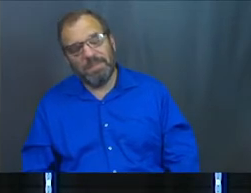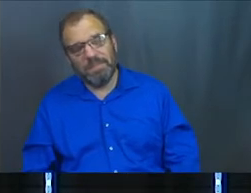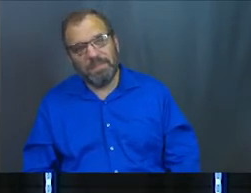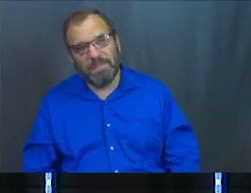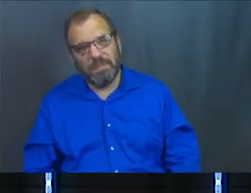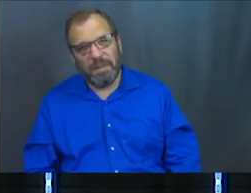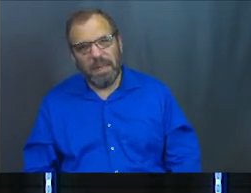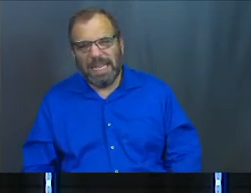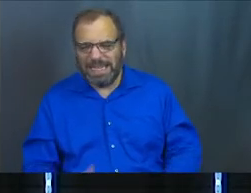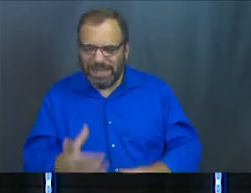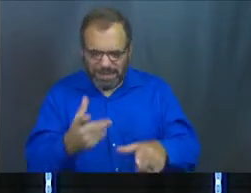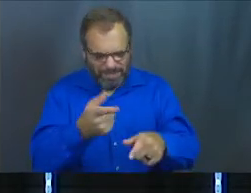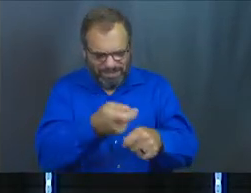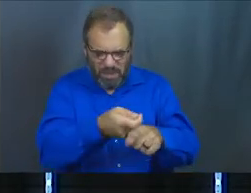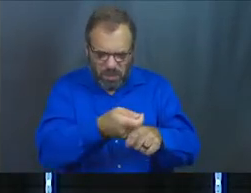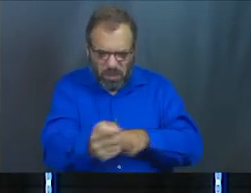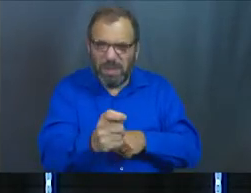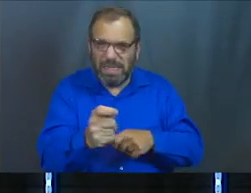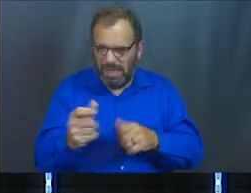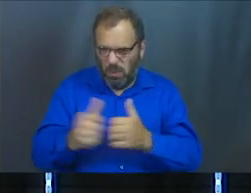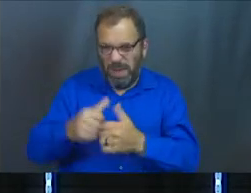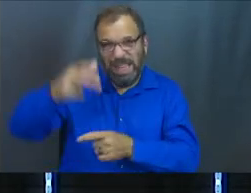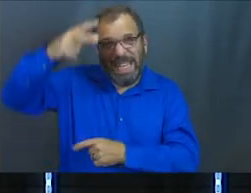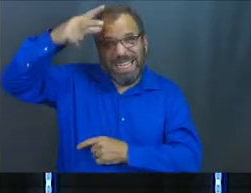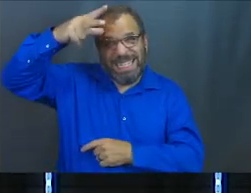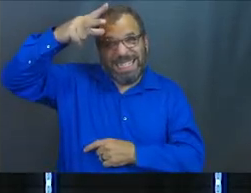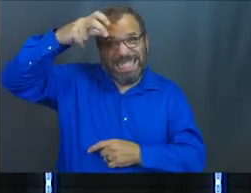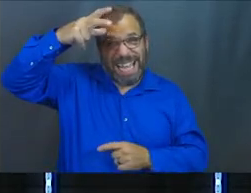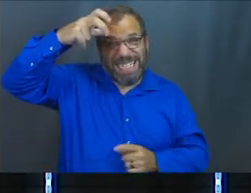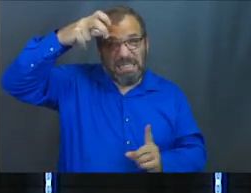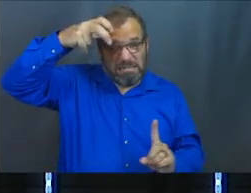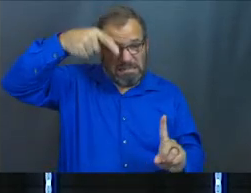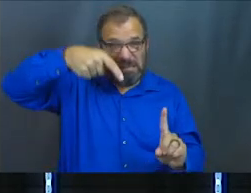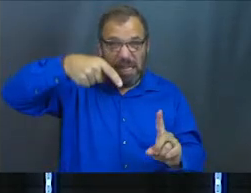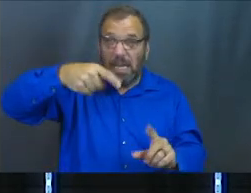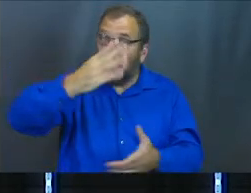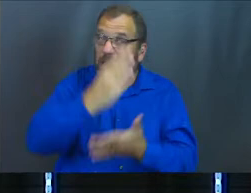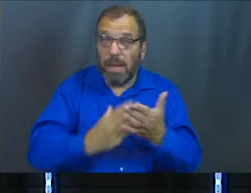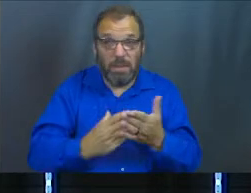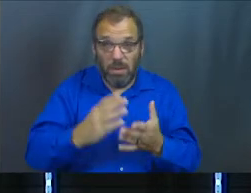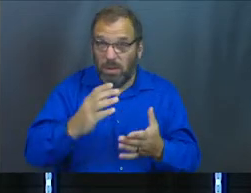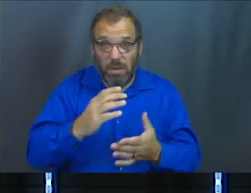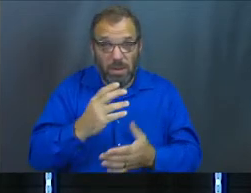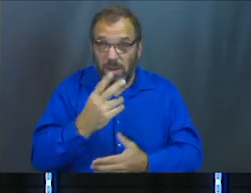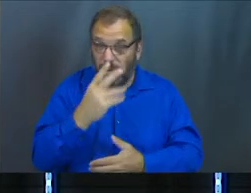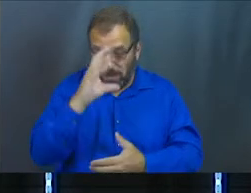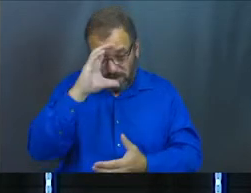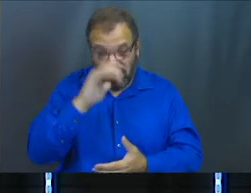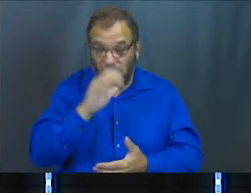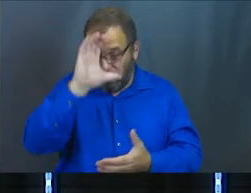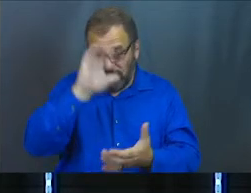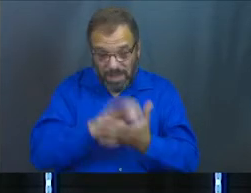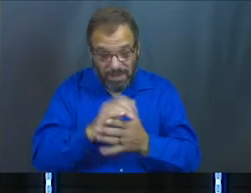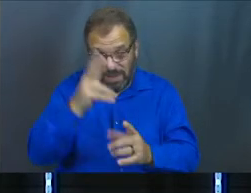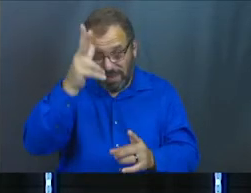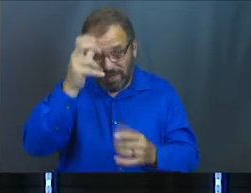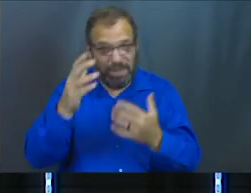There's a cruelty in Satan, in our enemy. Some of you don't believe in Satan. It doesn't matter.